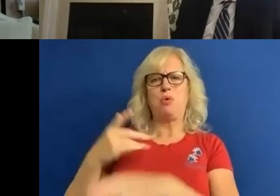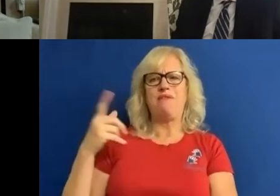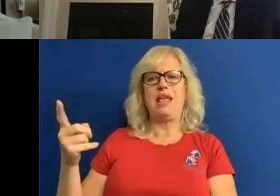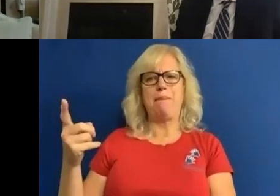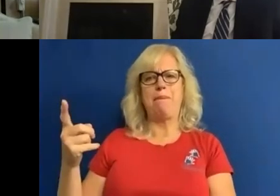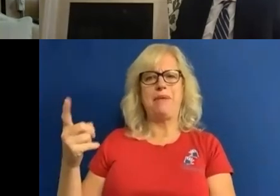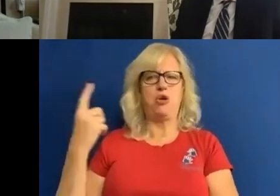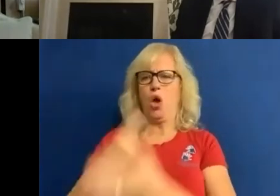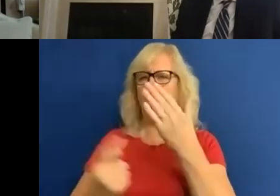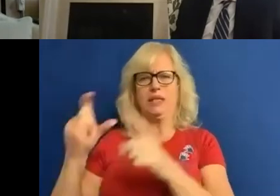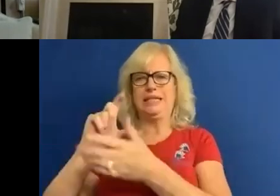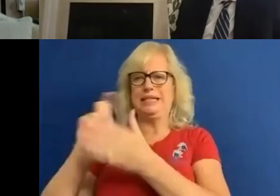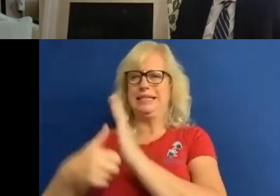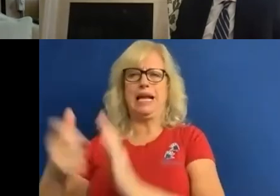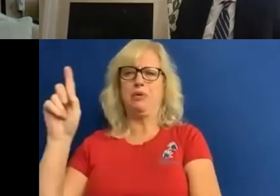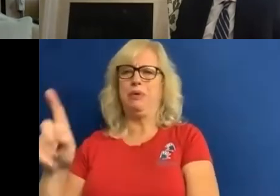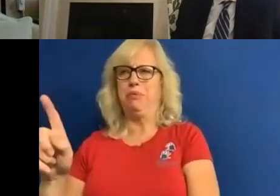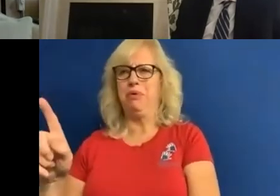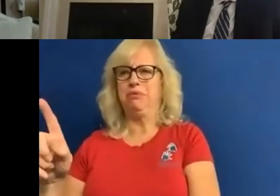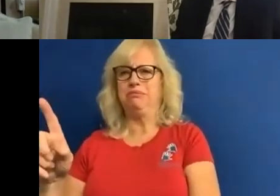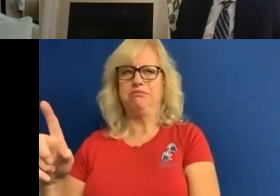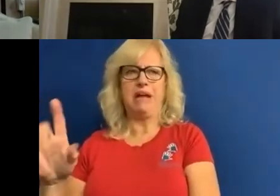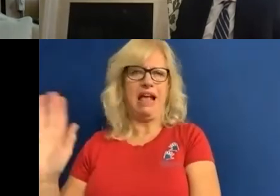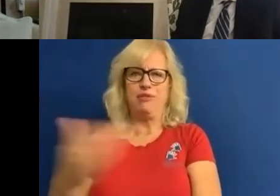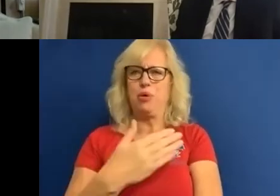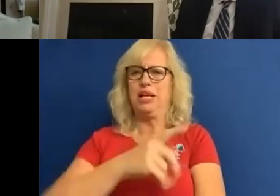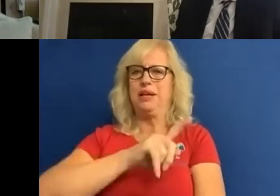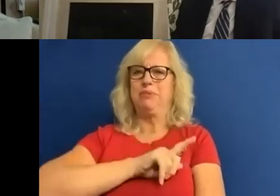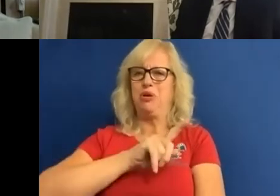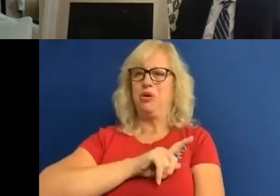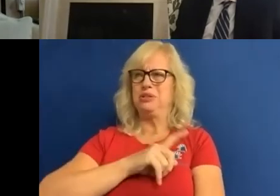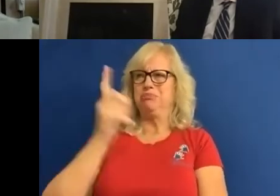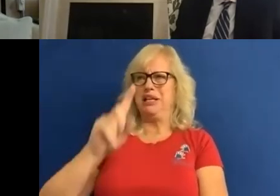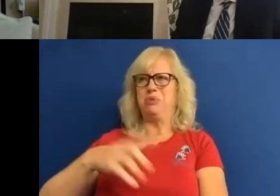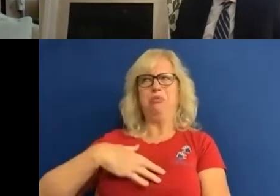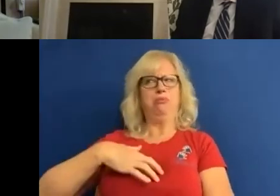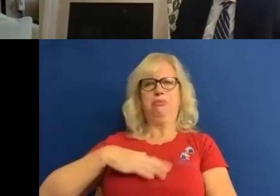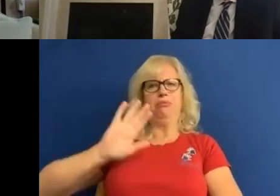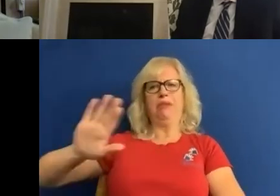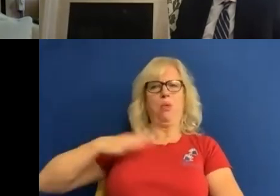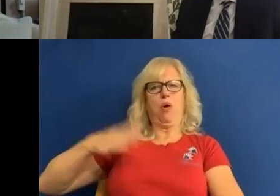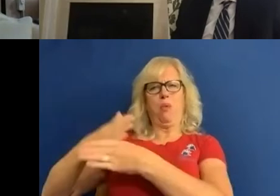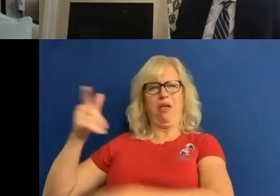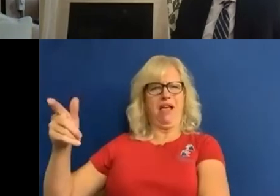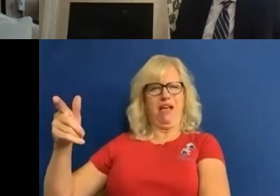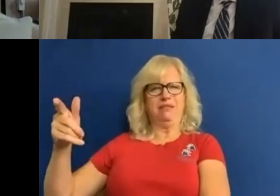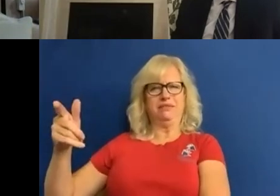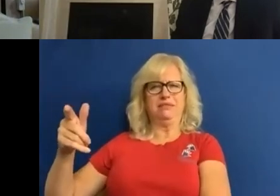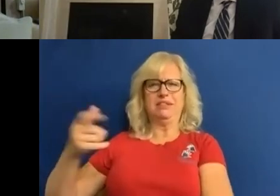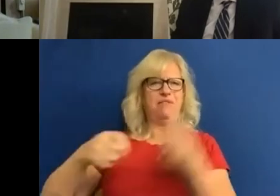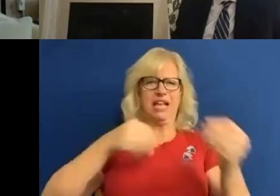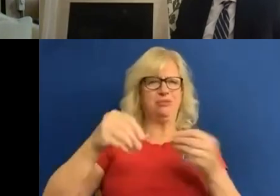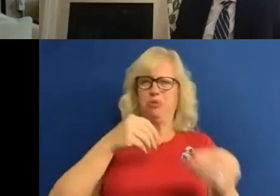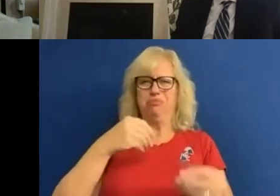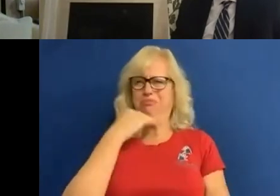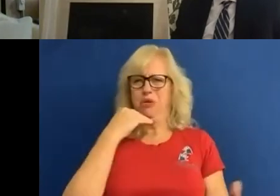They will be unpopular employers they'll lose the war for talent, you know whether we're disabled or or non disabled. So I think just